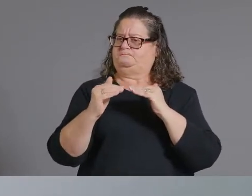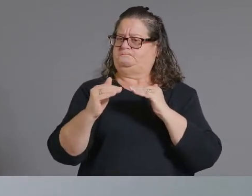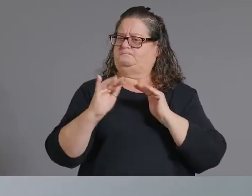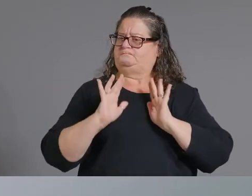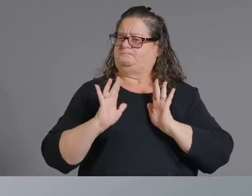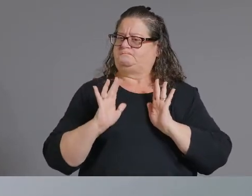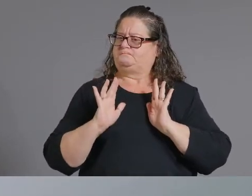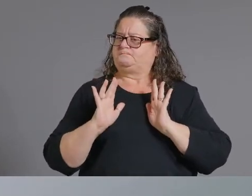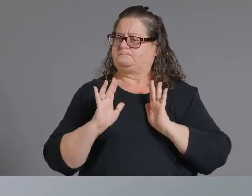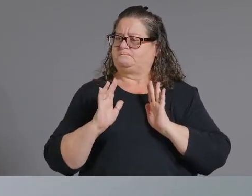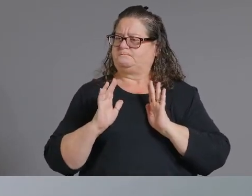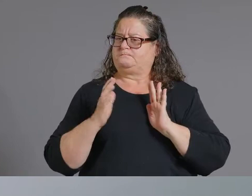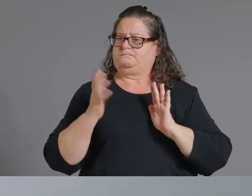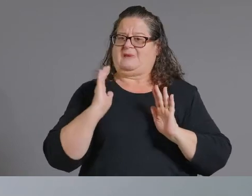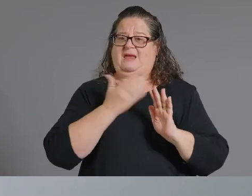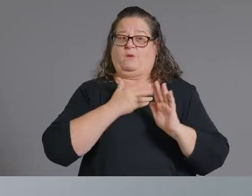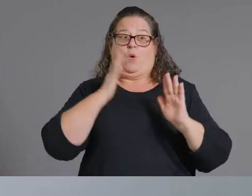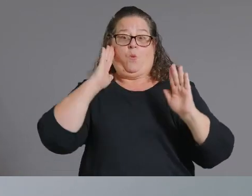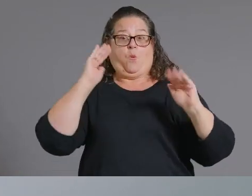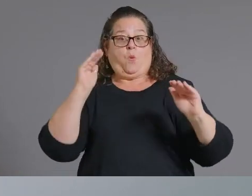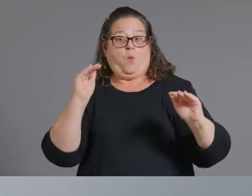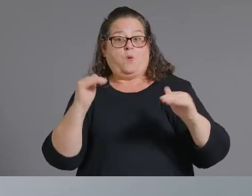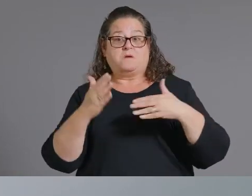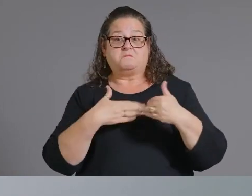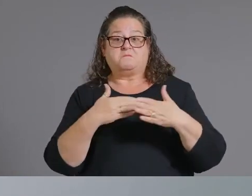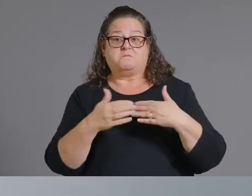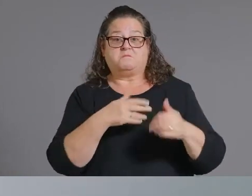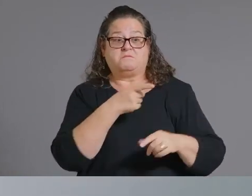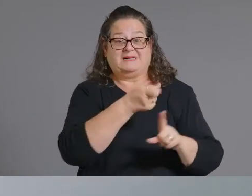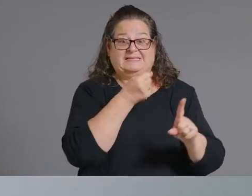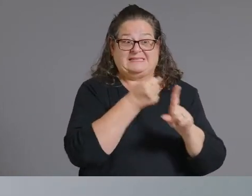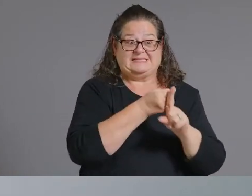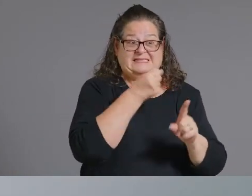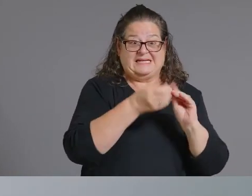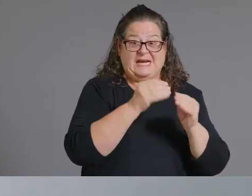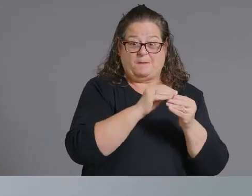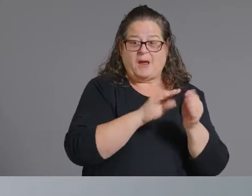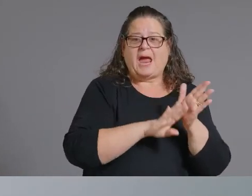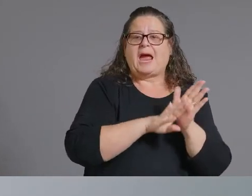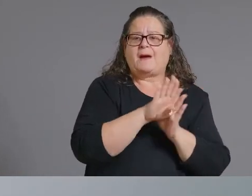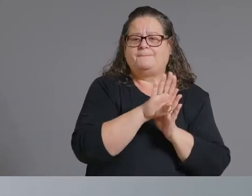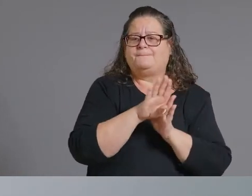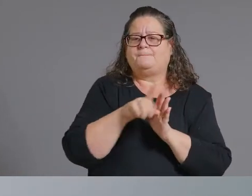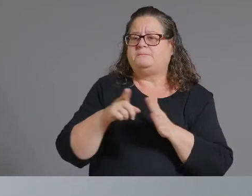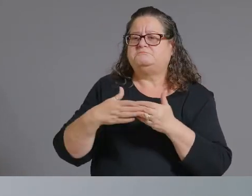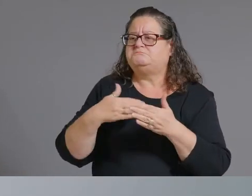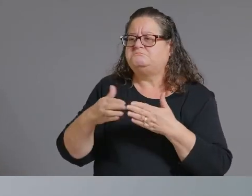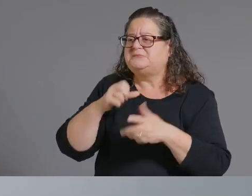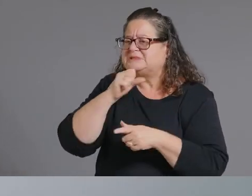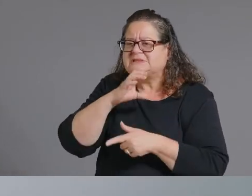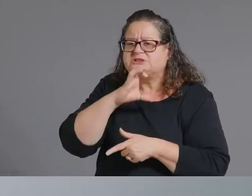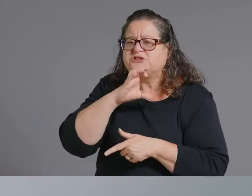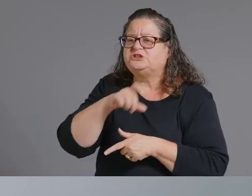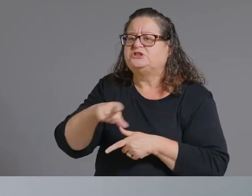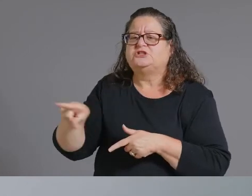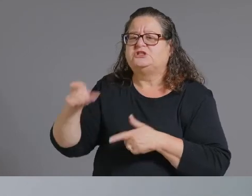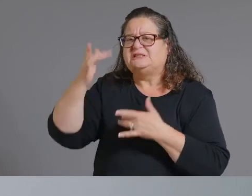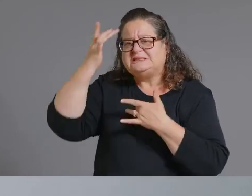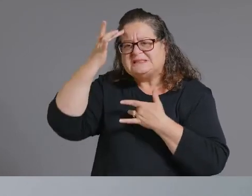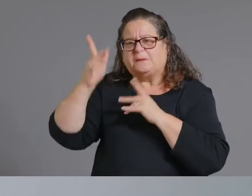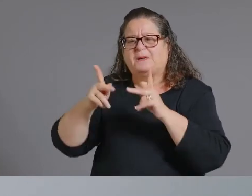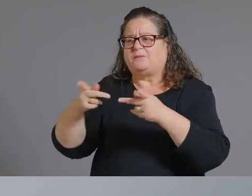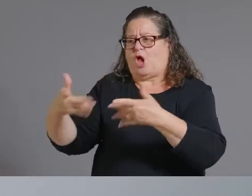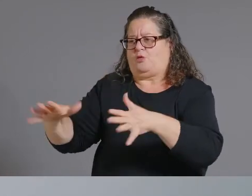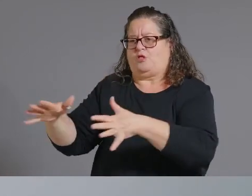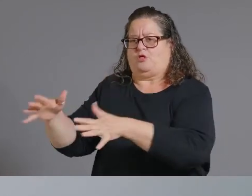um number of cases that our vulnerable populations have been significantly um immunized and that would prevent potentially